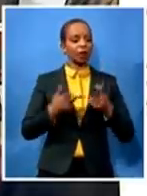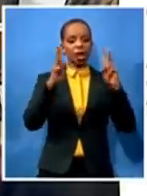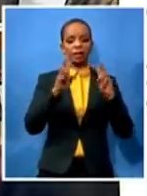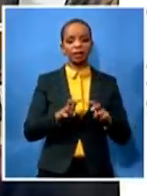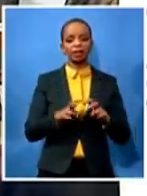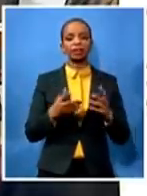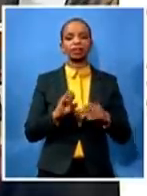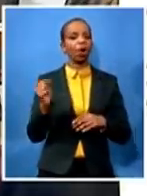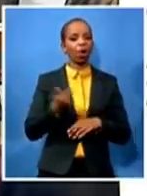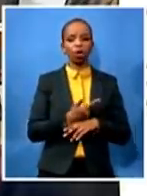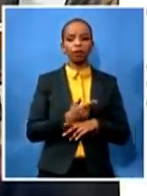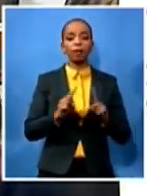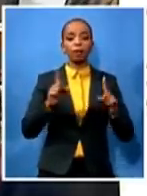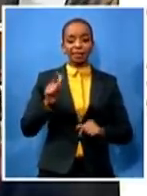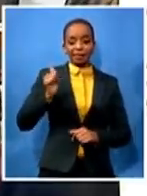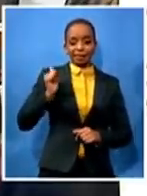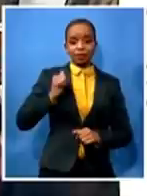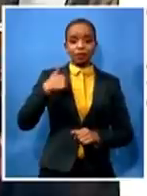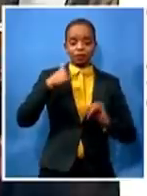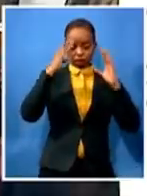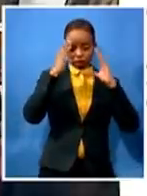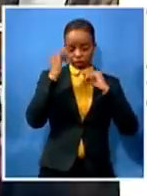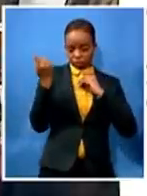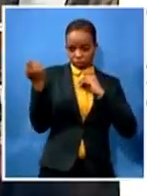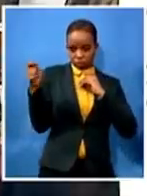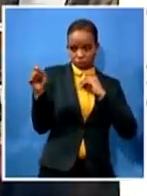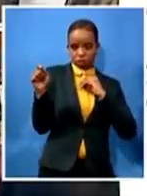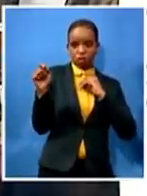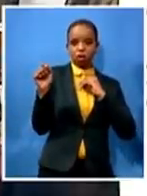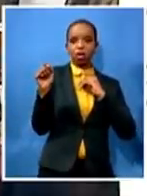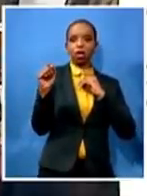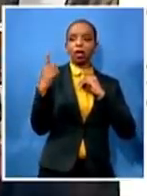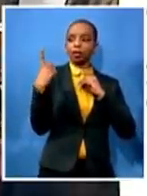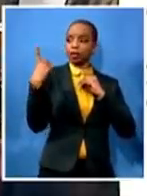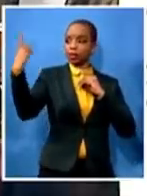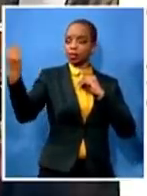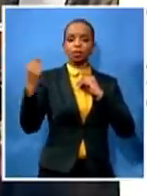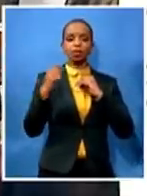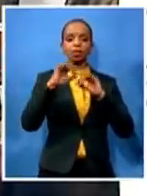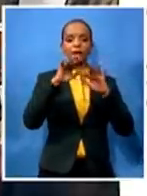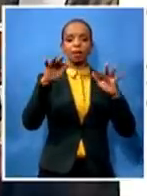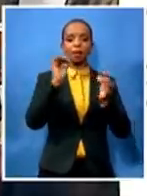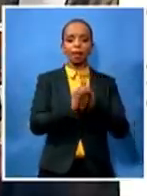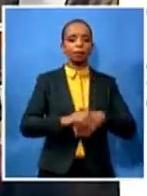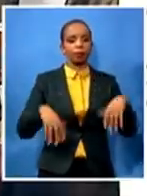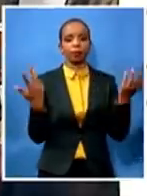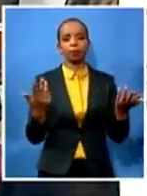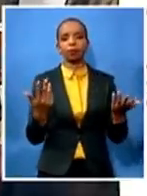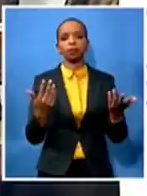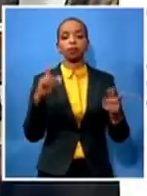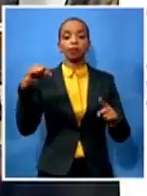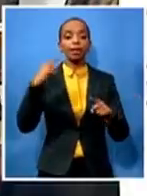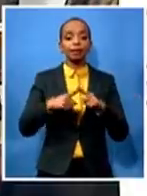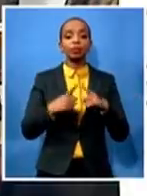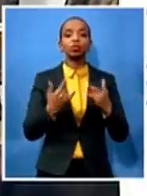asleep and they left with no one having found them to date nobody including members of the sap who